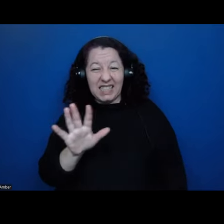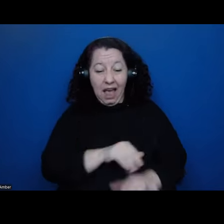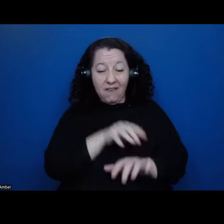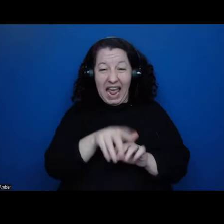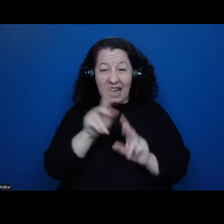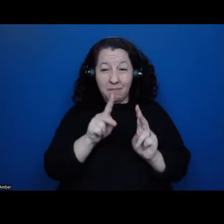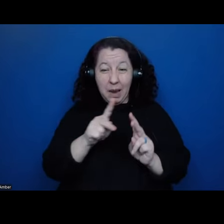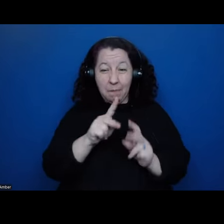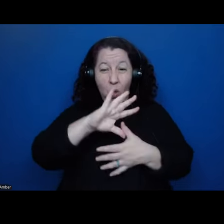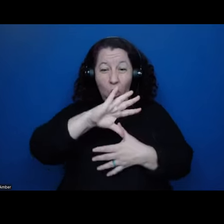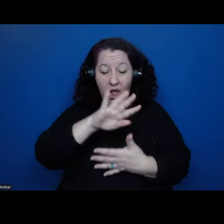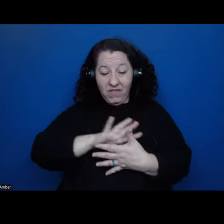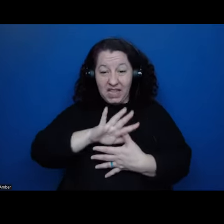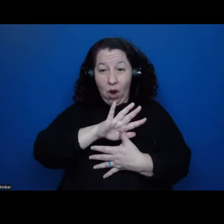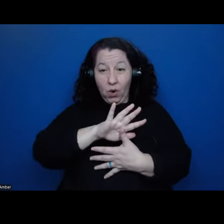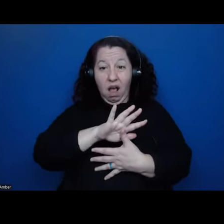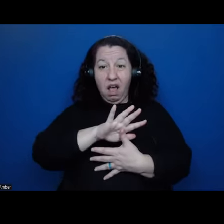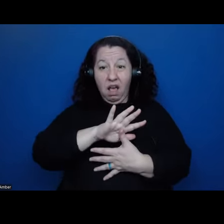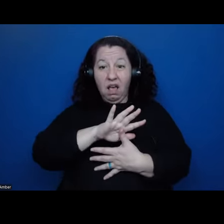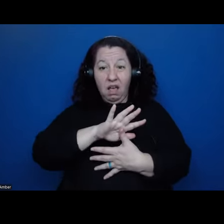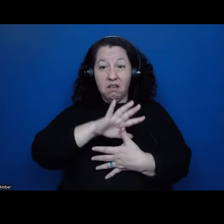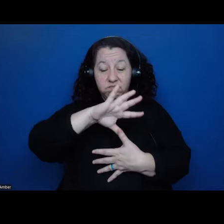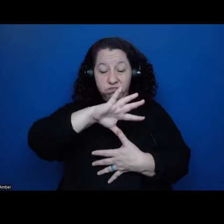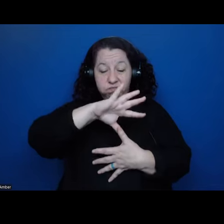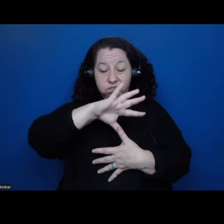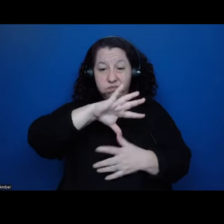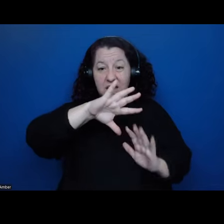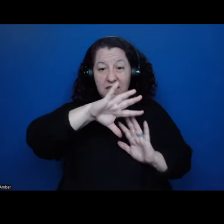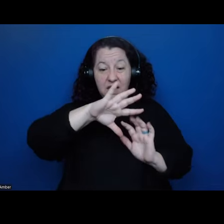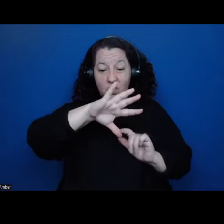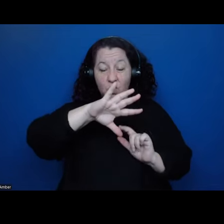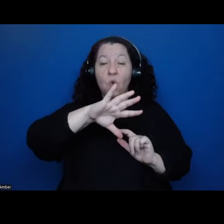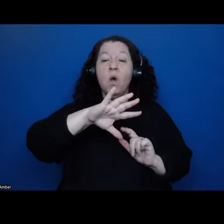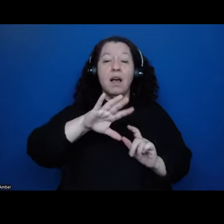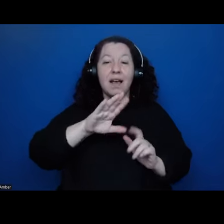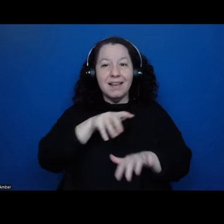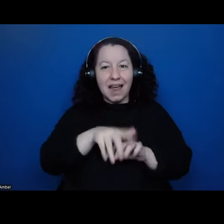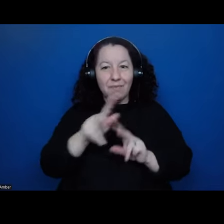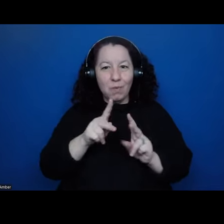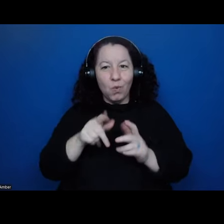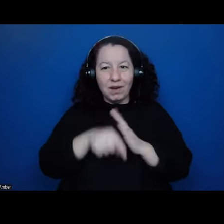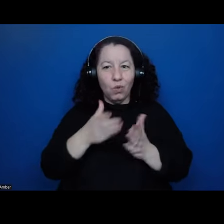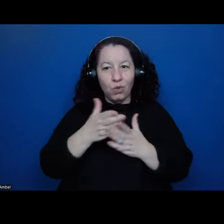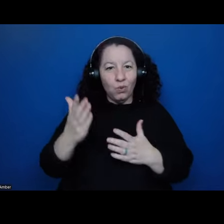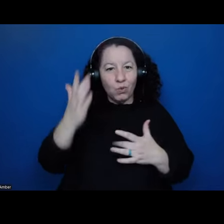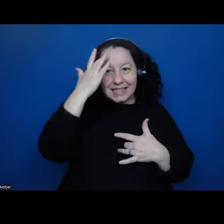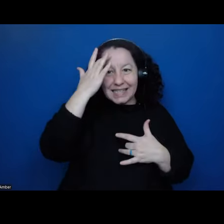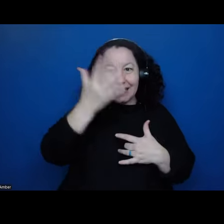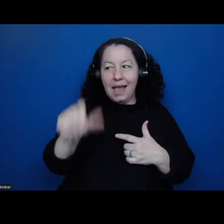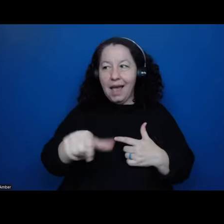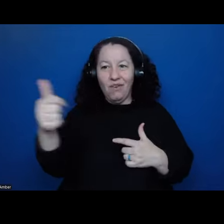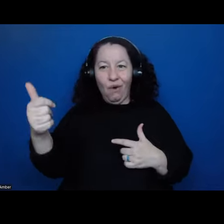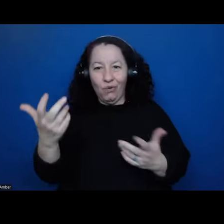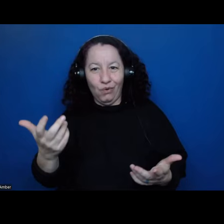Mexico were, um, uh, were killed through disease and other, and, you know,